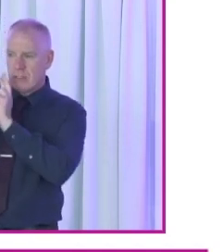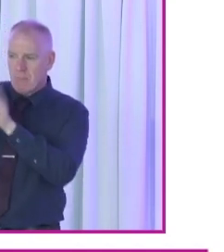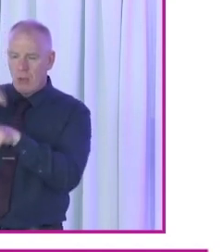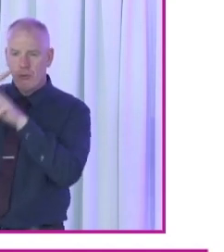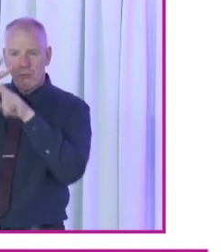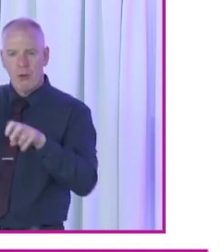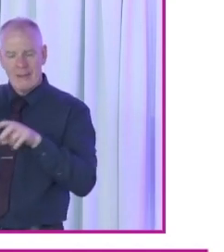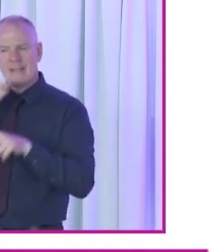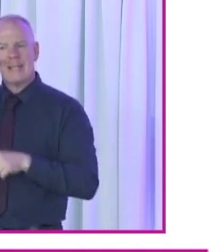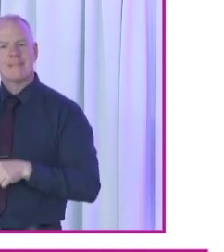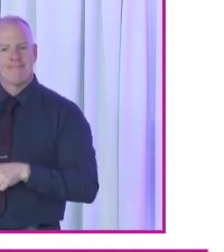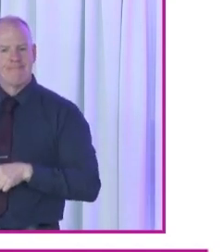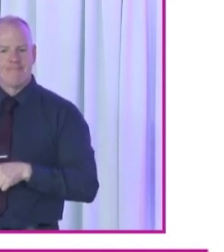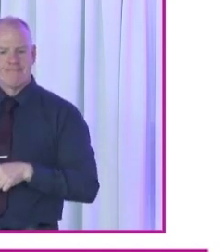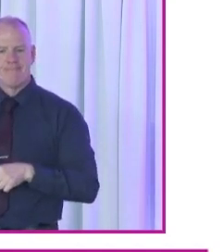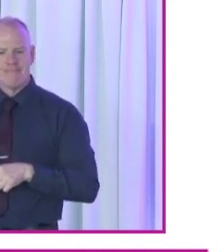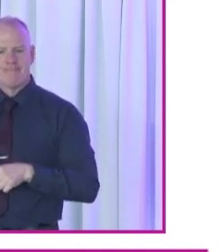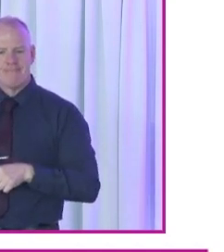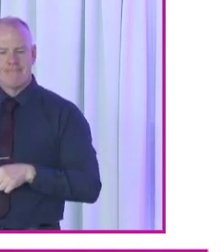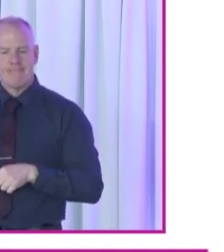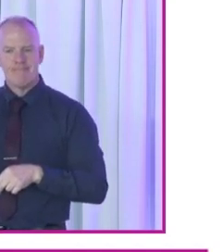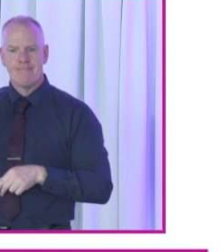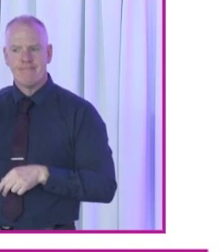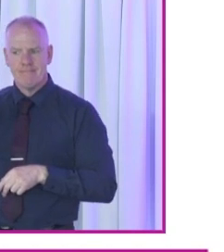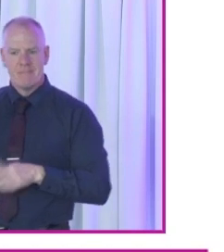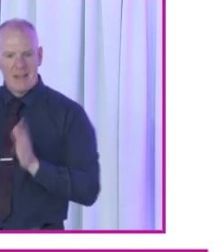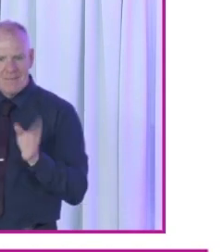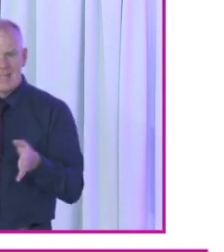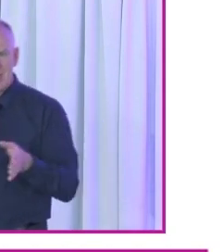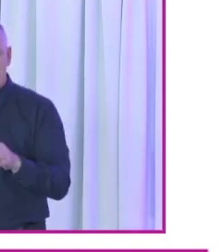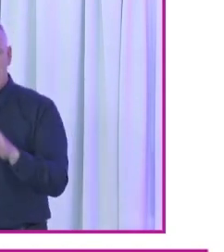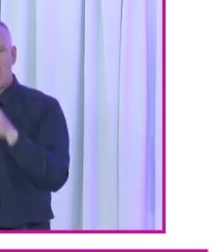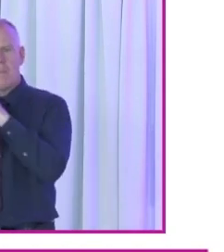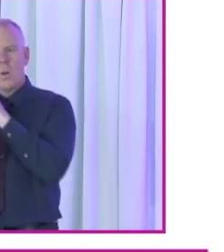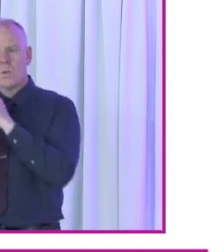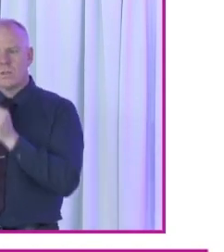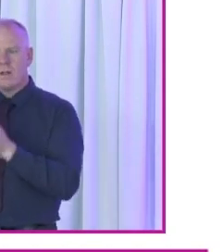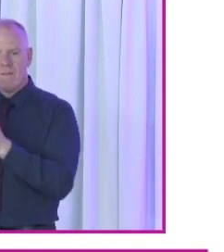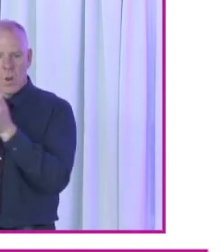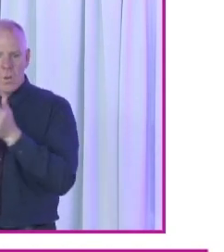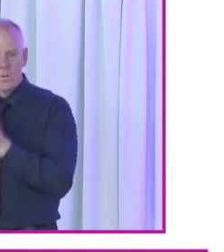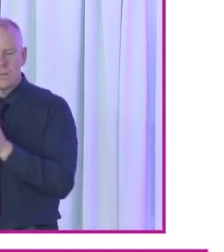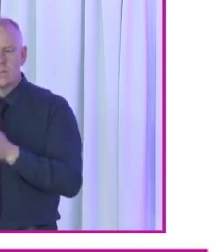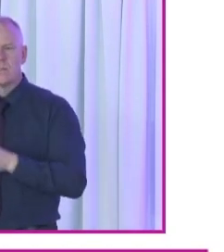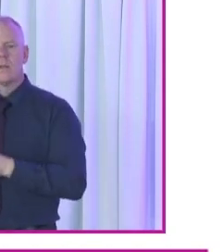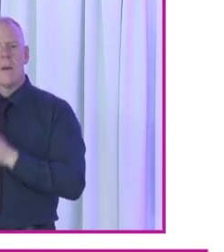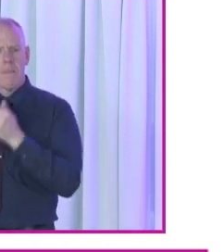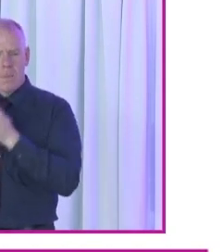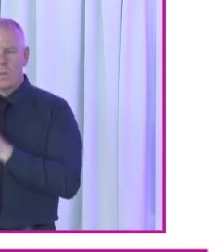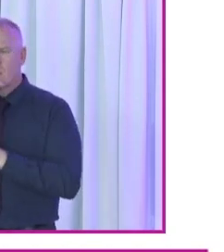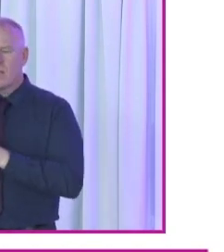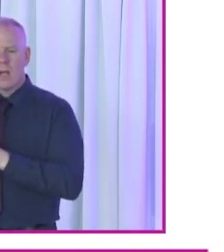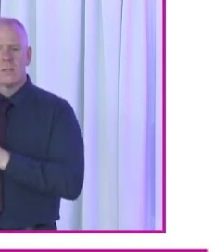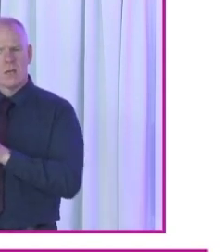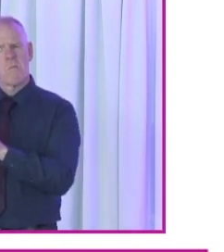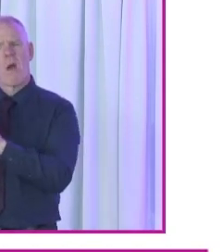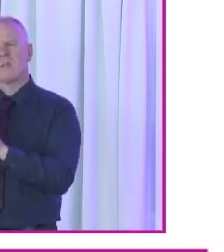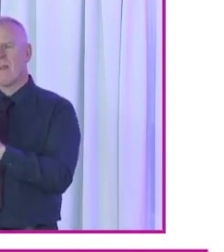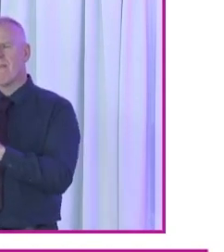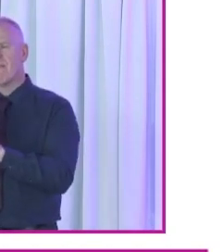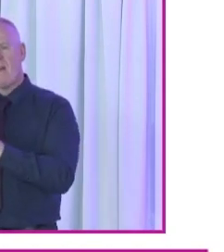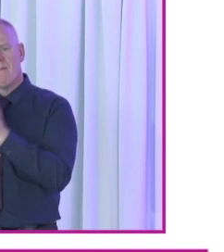survey identified as having undertaken postal voting. The majority reported a positive